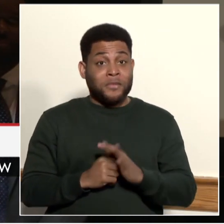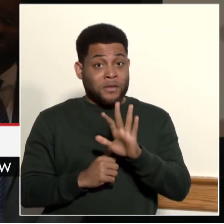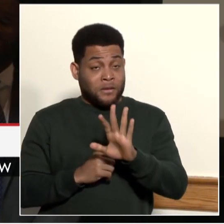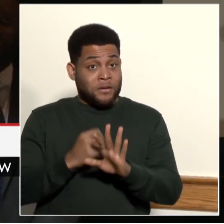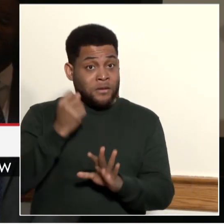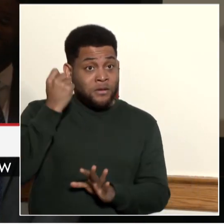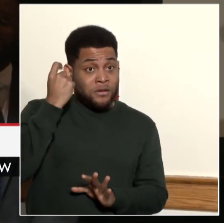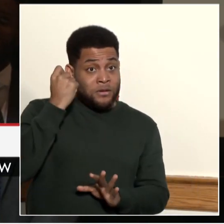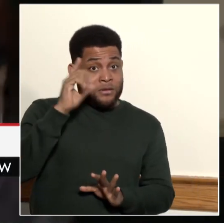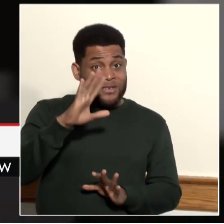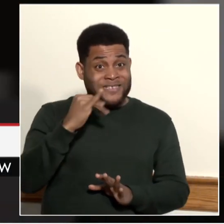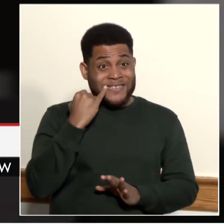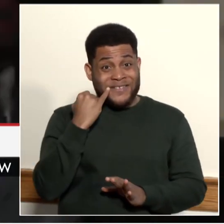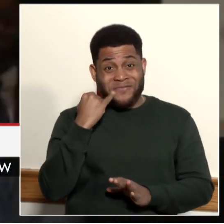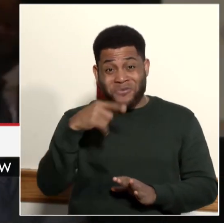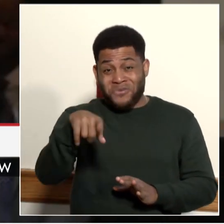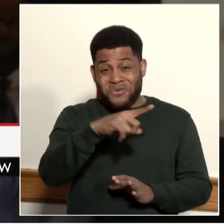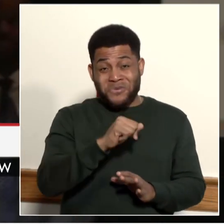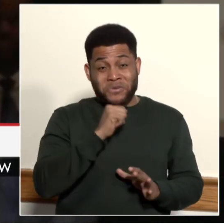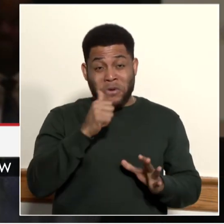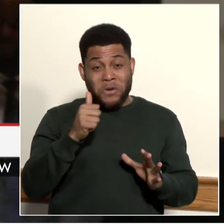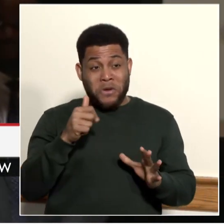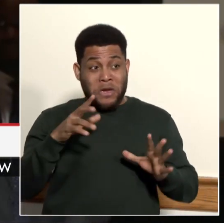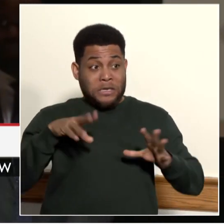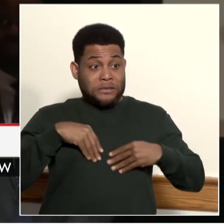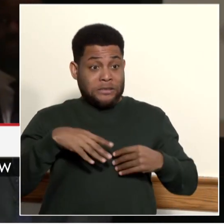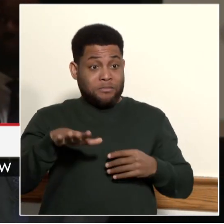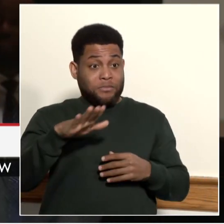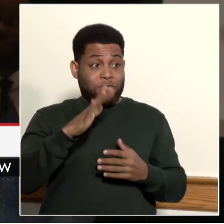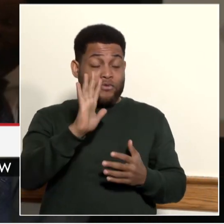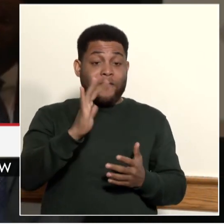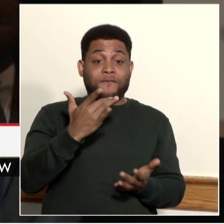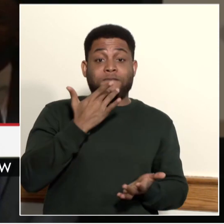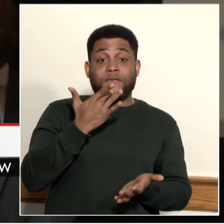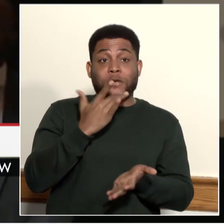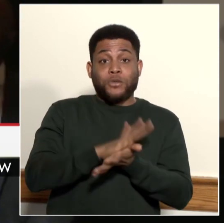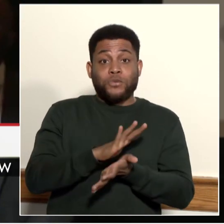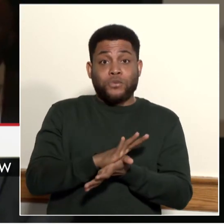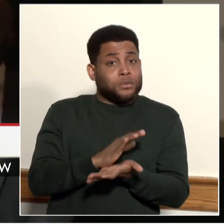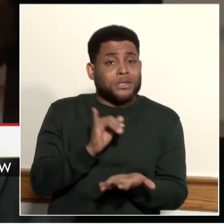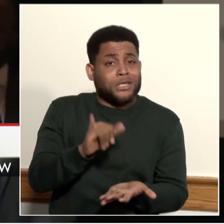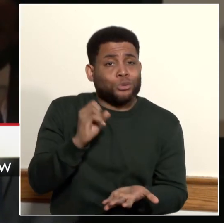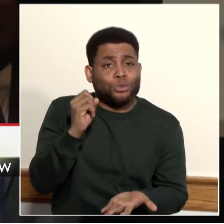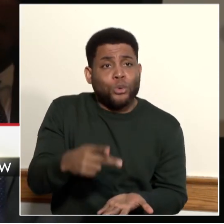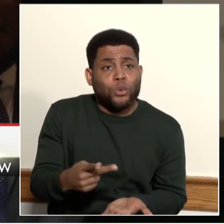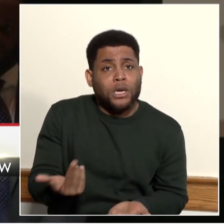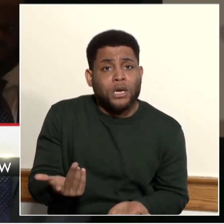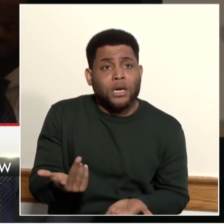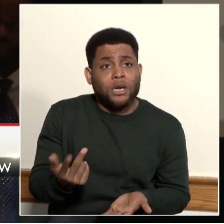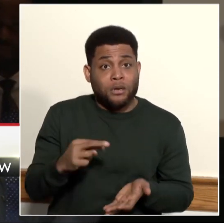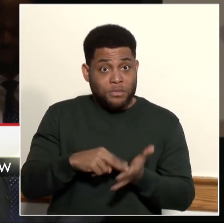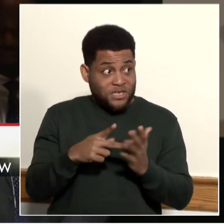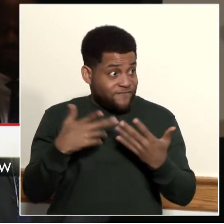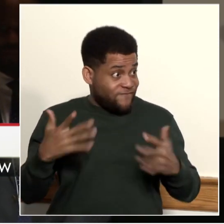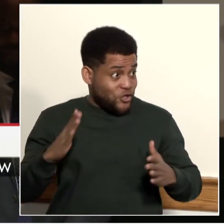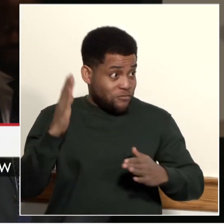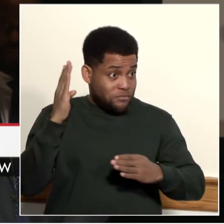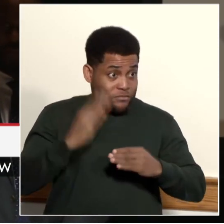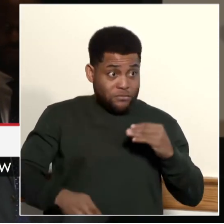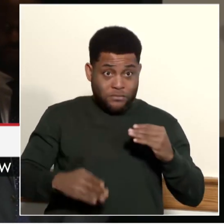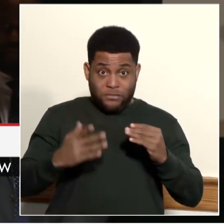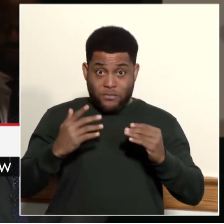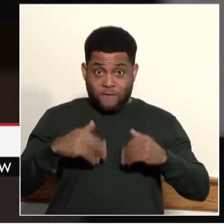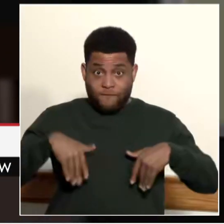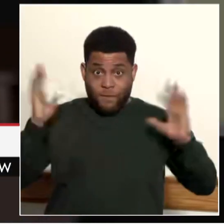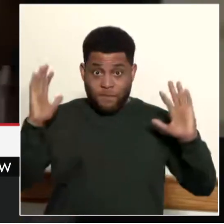it's okay. It is not the end. It is only the beginning. And I say that from my personal experience, I thought